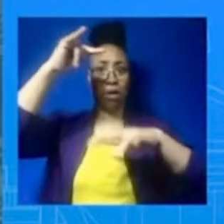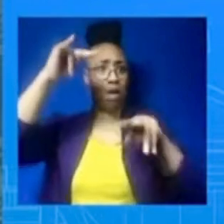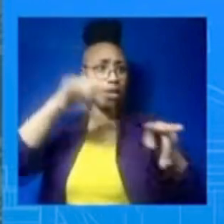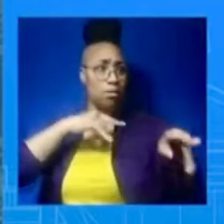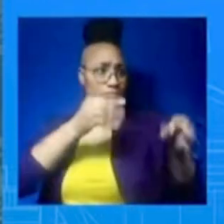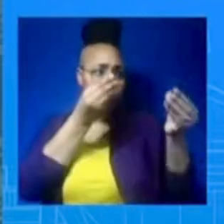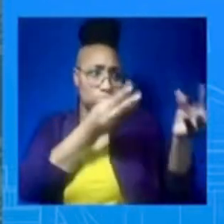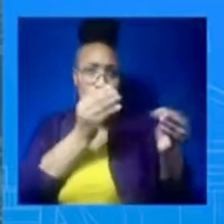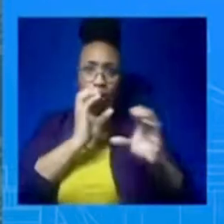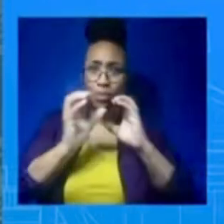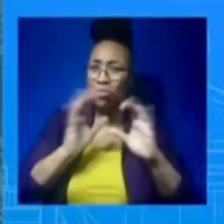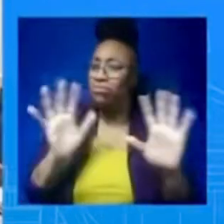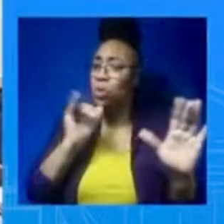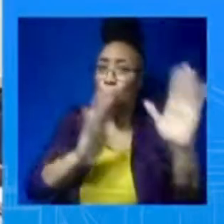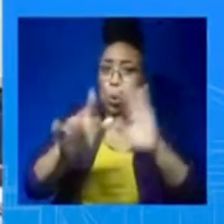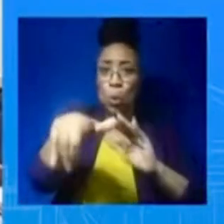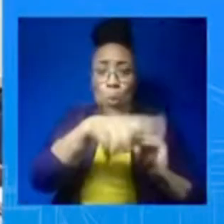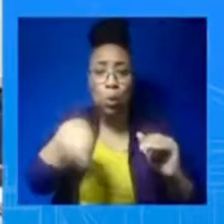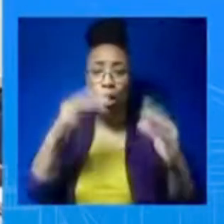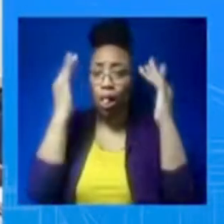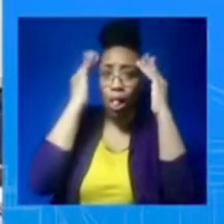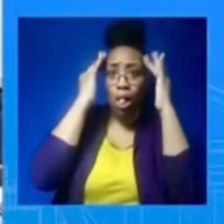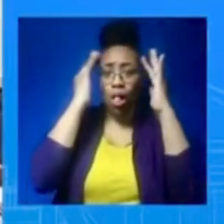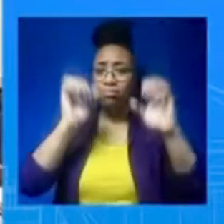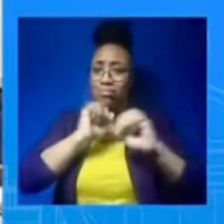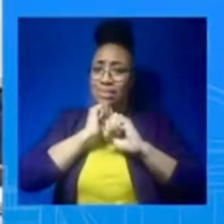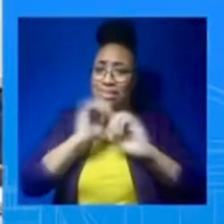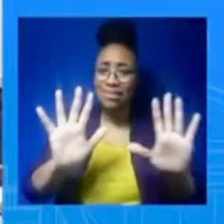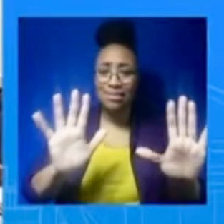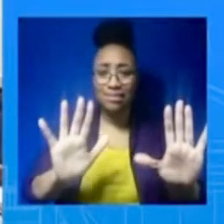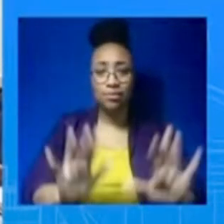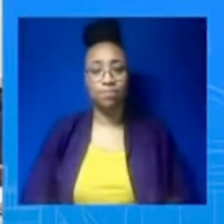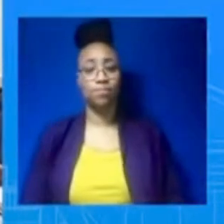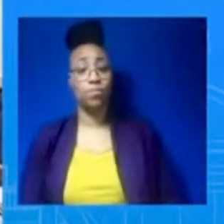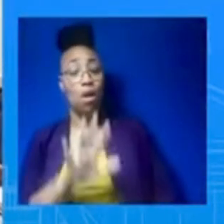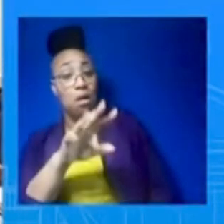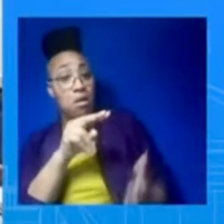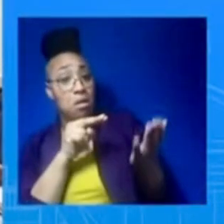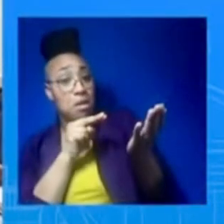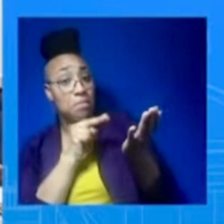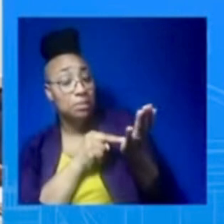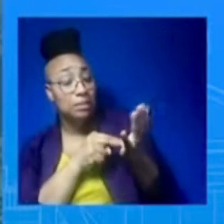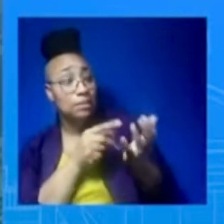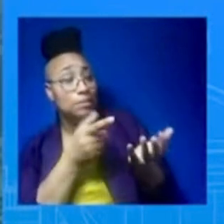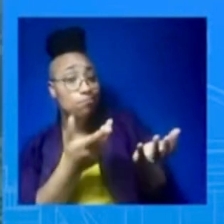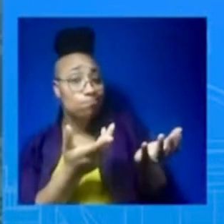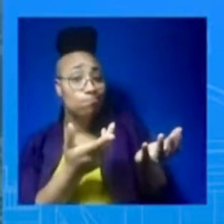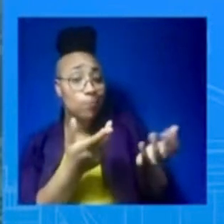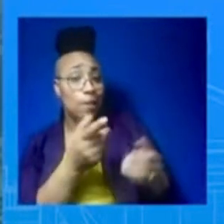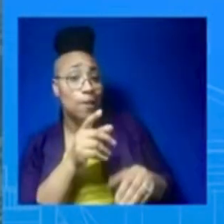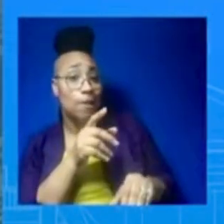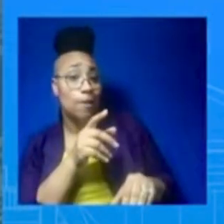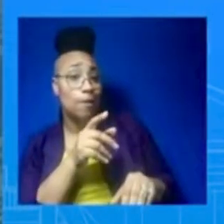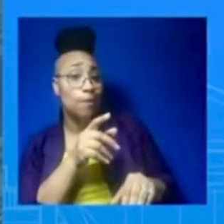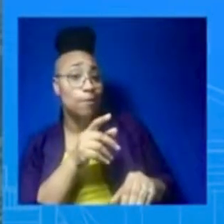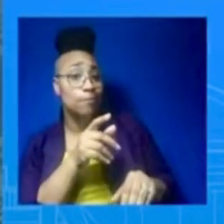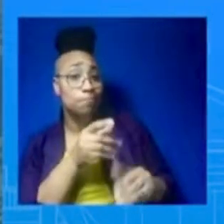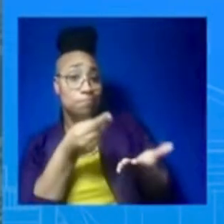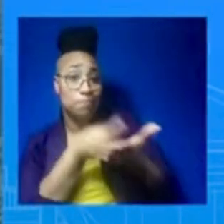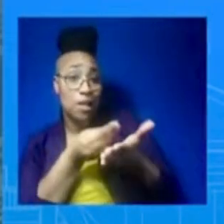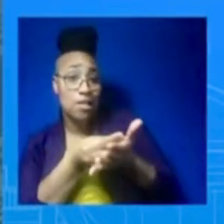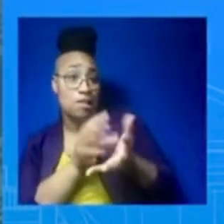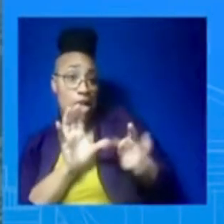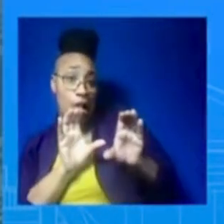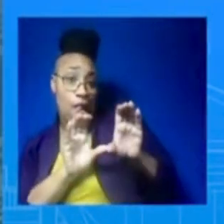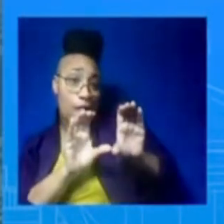take that to mean you guys don't have any plans to reimburse the bottle cap balloon brigade? I don't know of any plans to reimburse. We